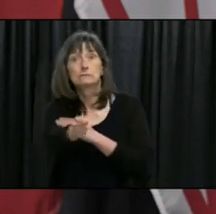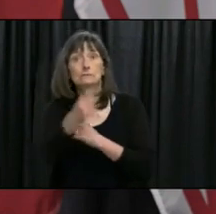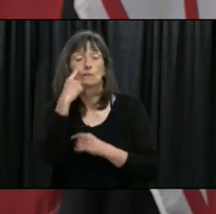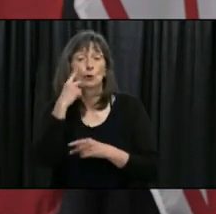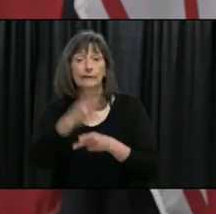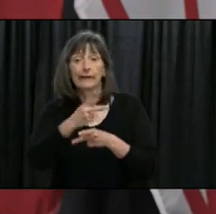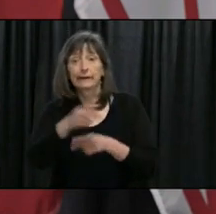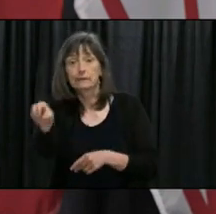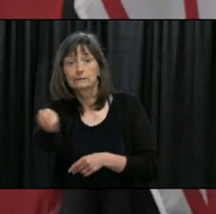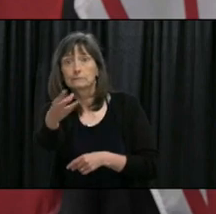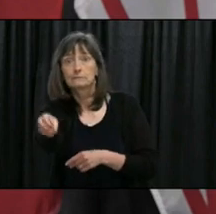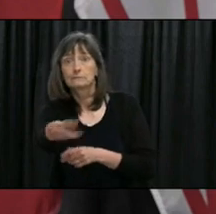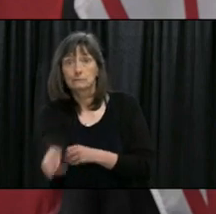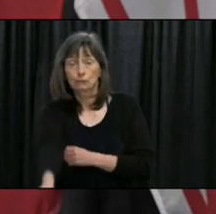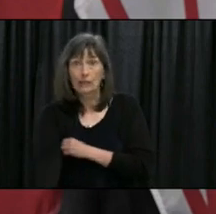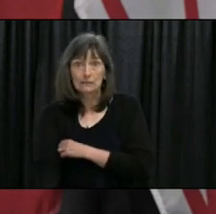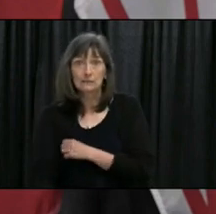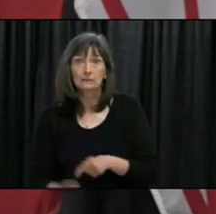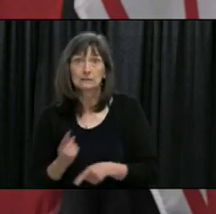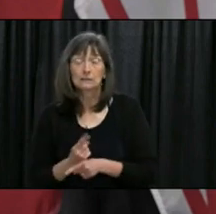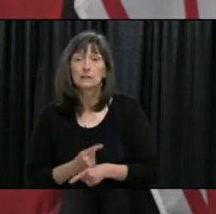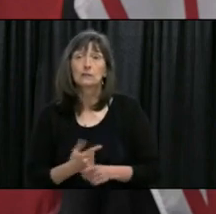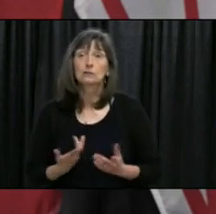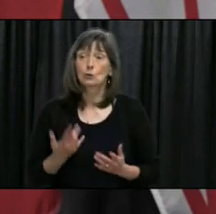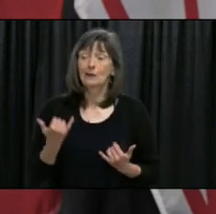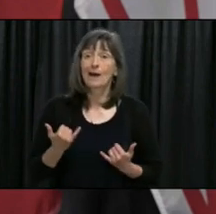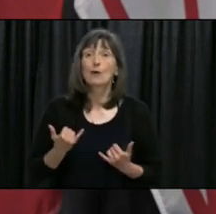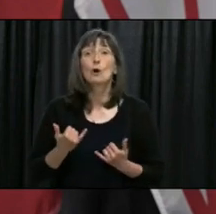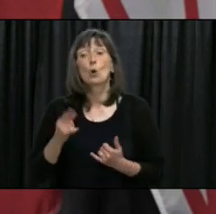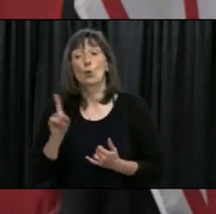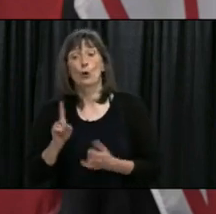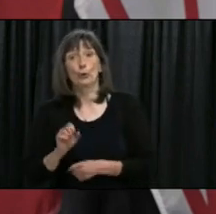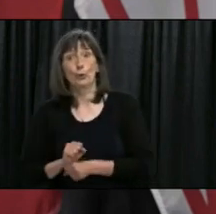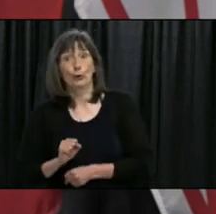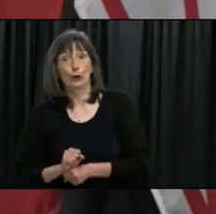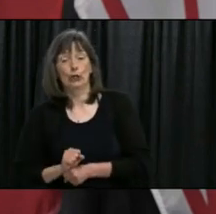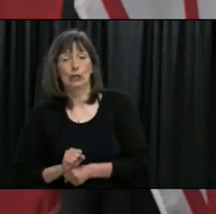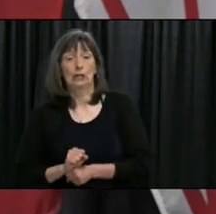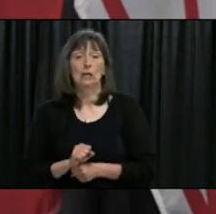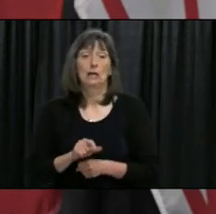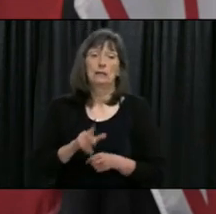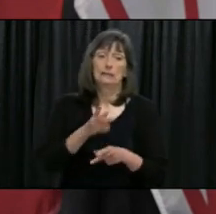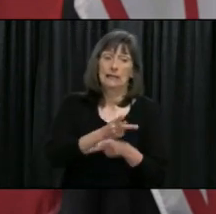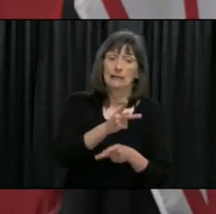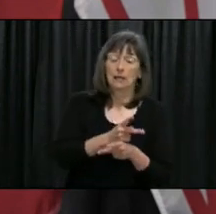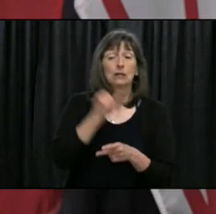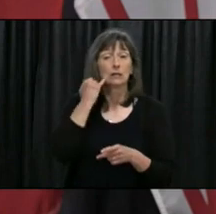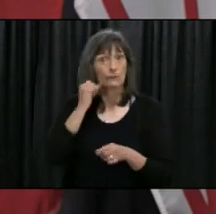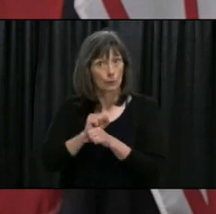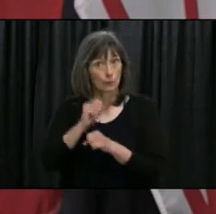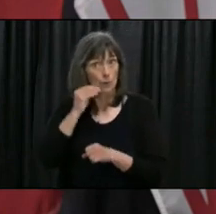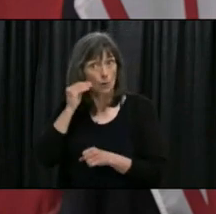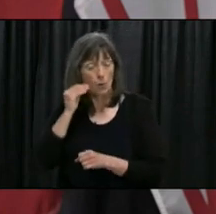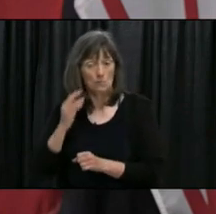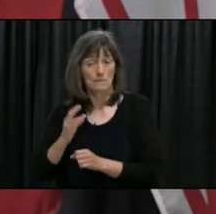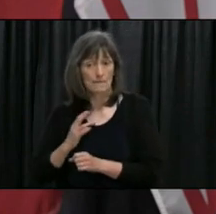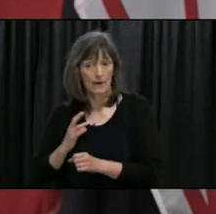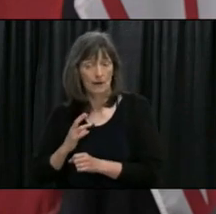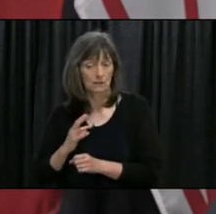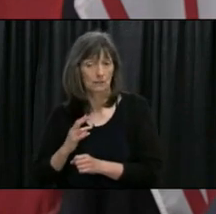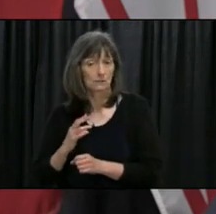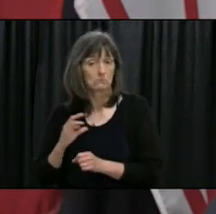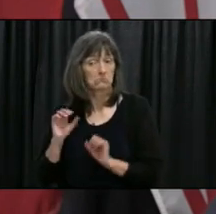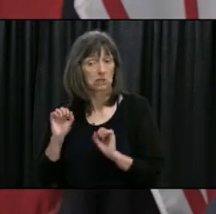for those same children today so right now it's about the location where you're working many people are working from home and they can actually